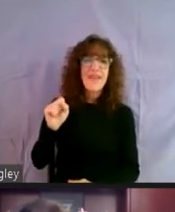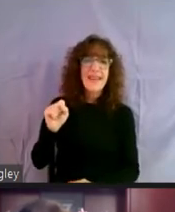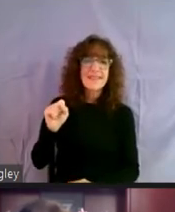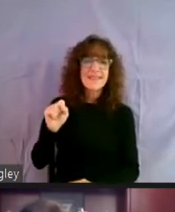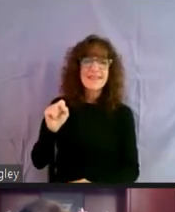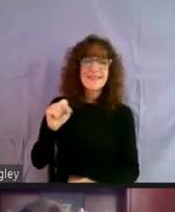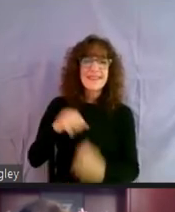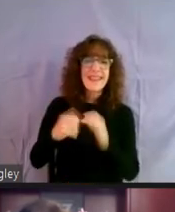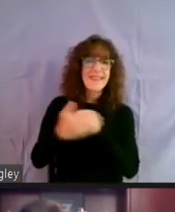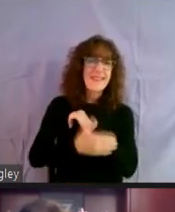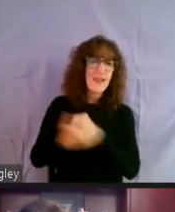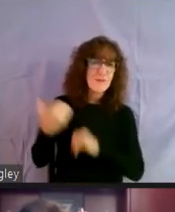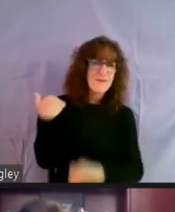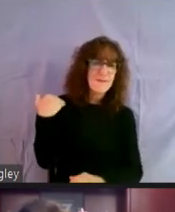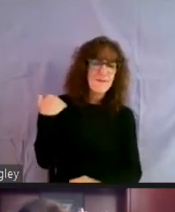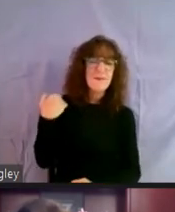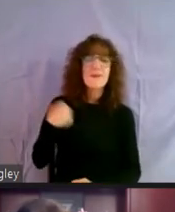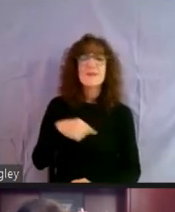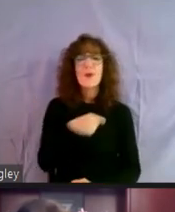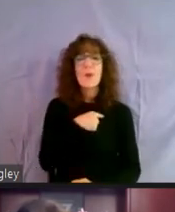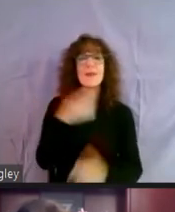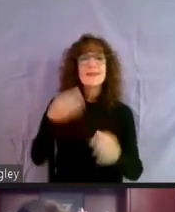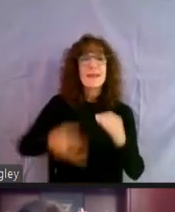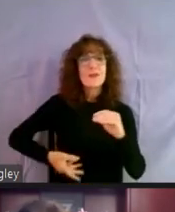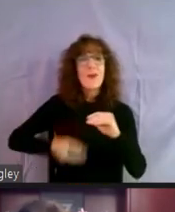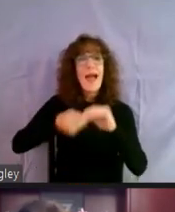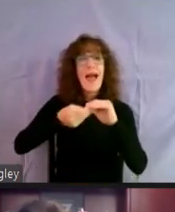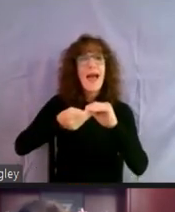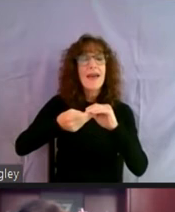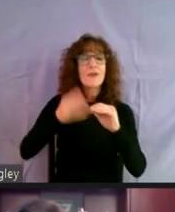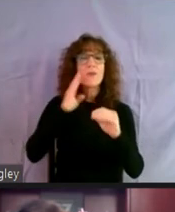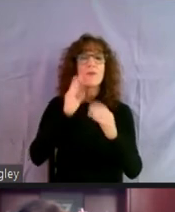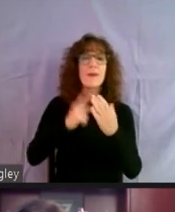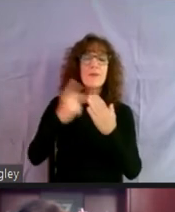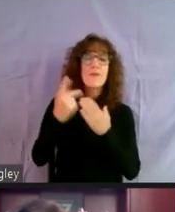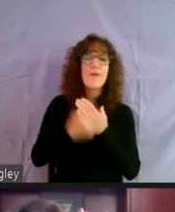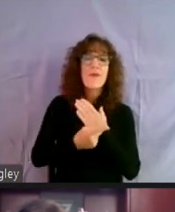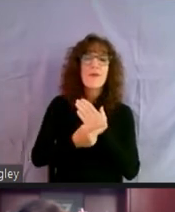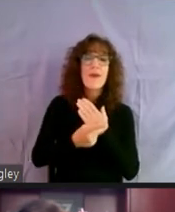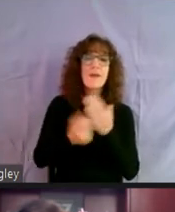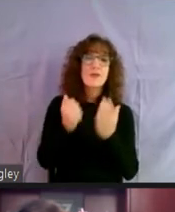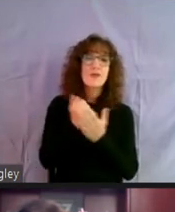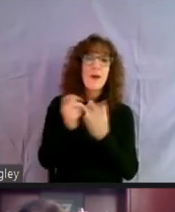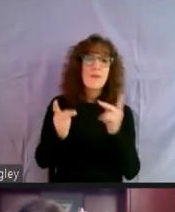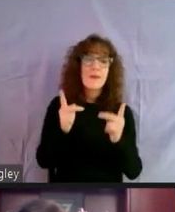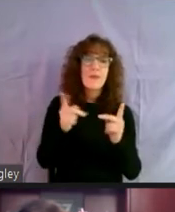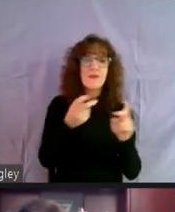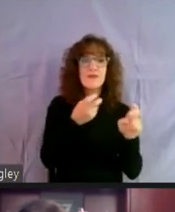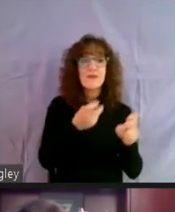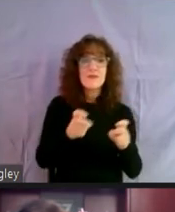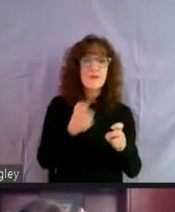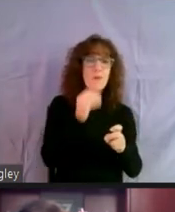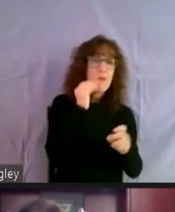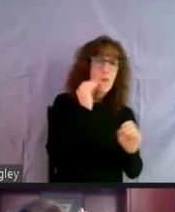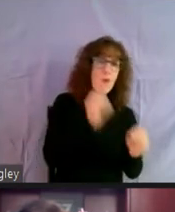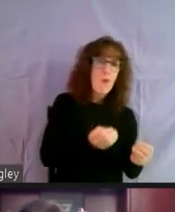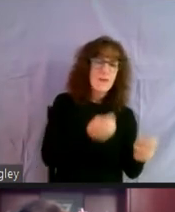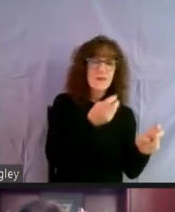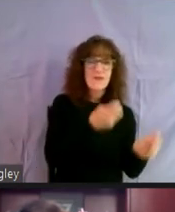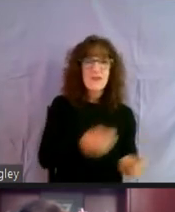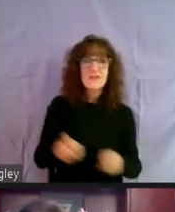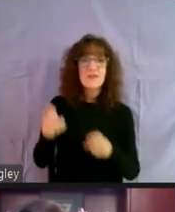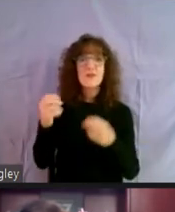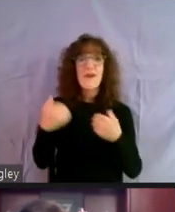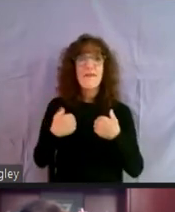and, um, we decided to add to that. it was going to be a program, you know, largely to help people who are transitioning from homelessness, because we knew that,